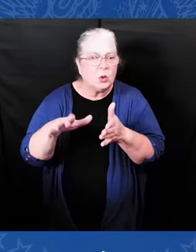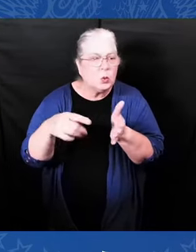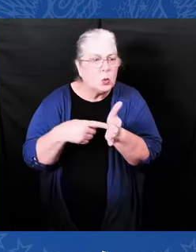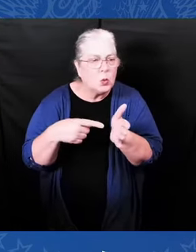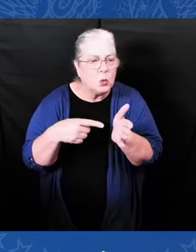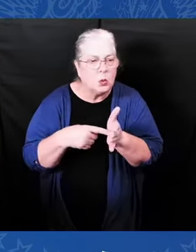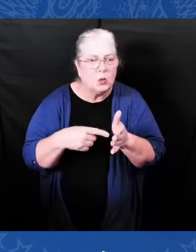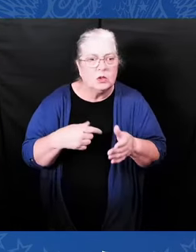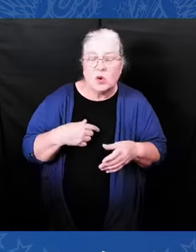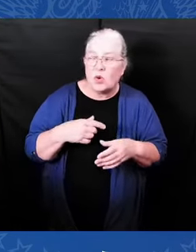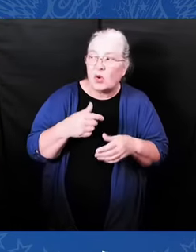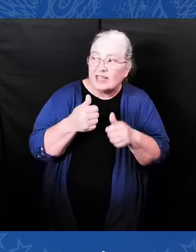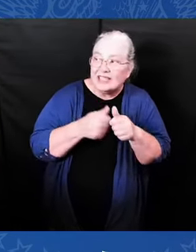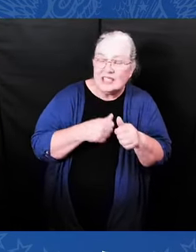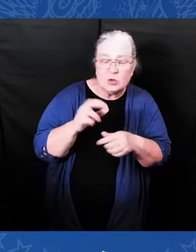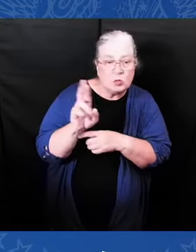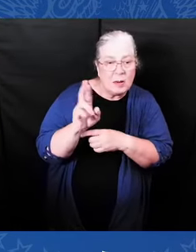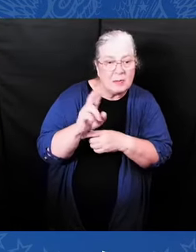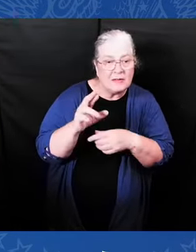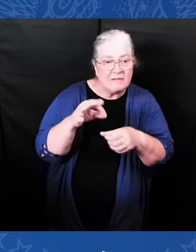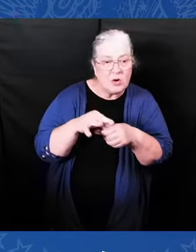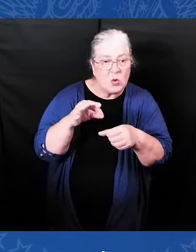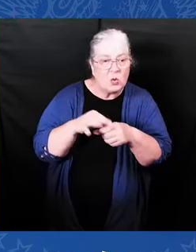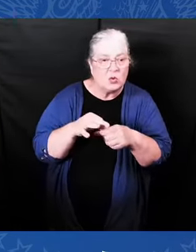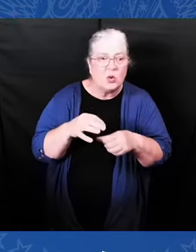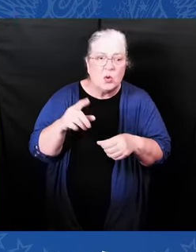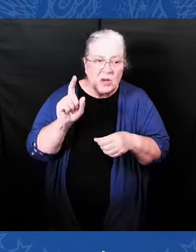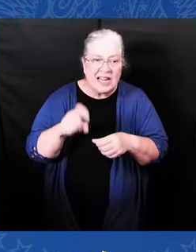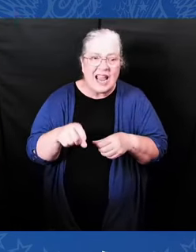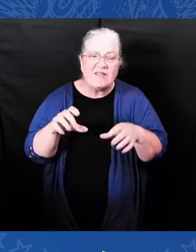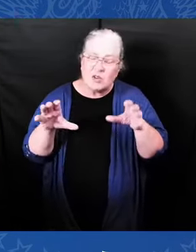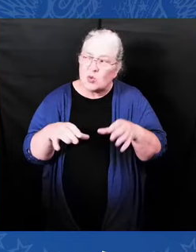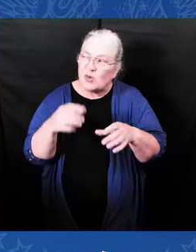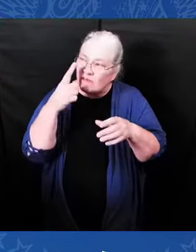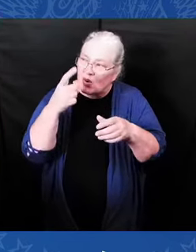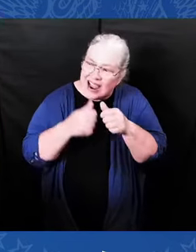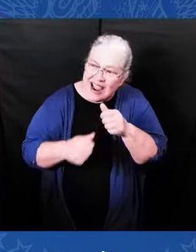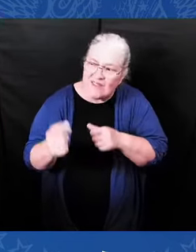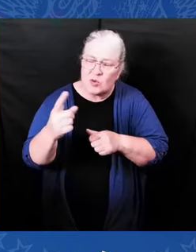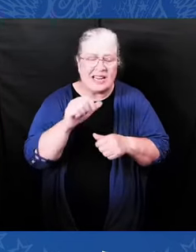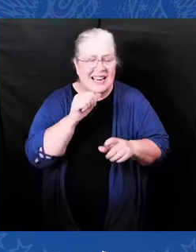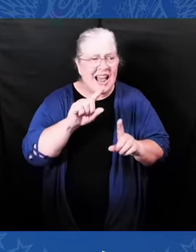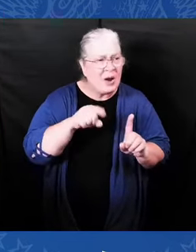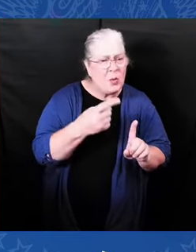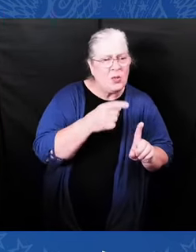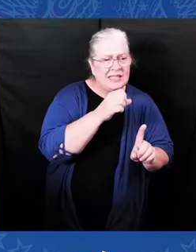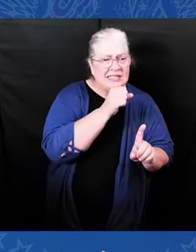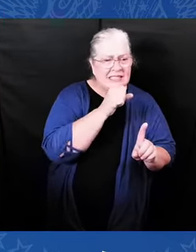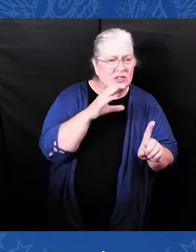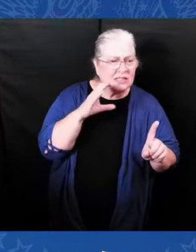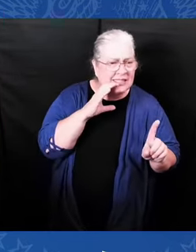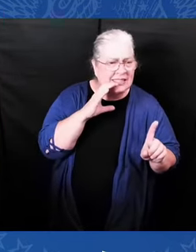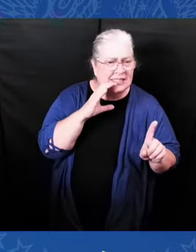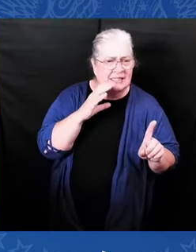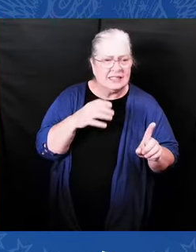of the world. And that's not hyperbole. It's a fact. Environmental justice and jobs to frontline and fence-line Black communities suffering from the legacy